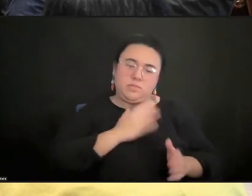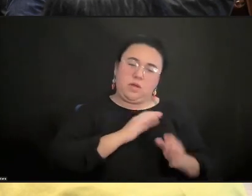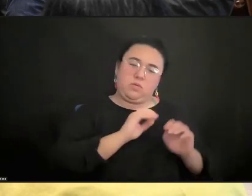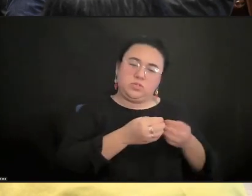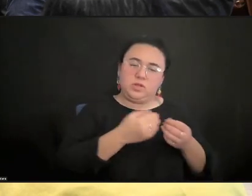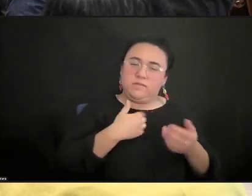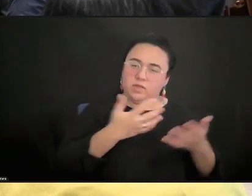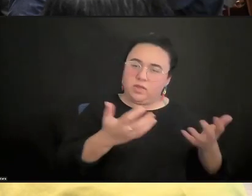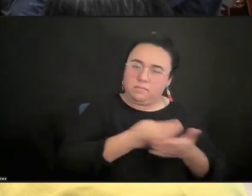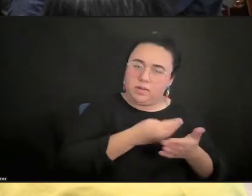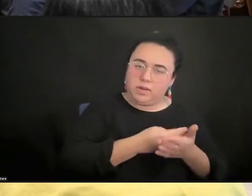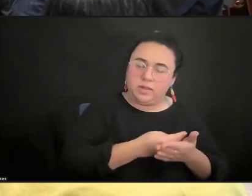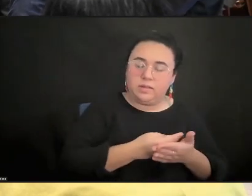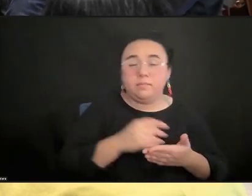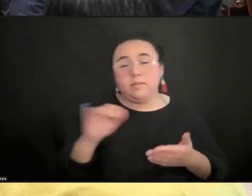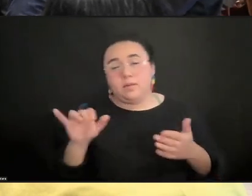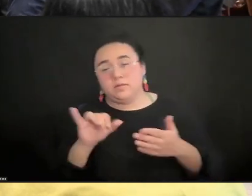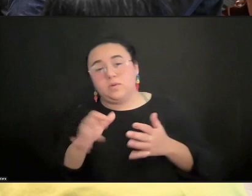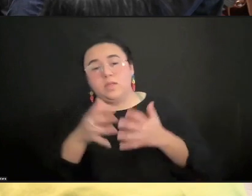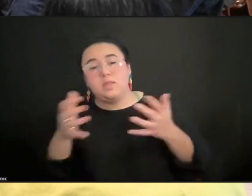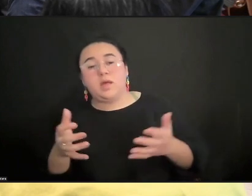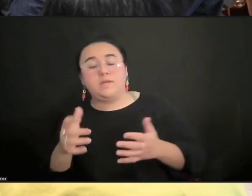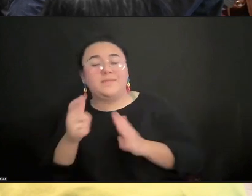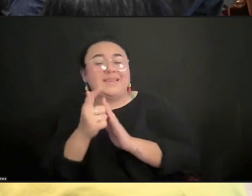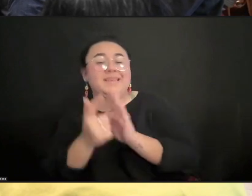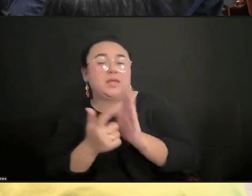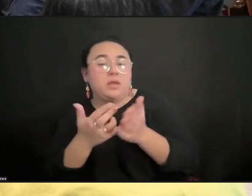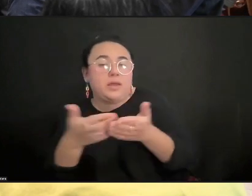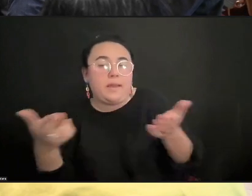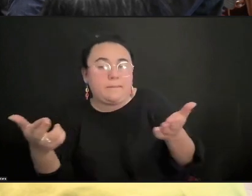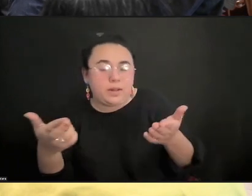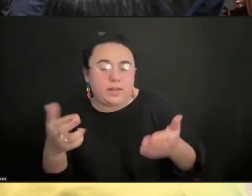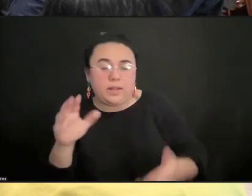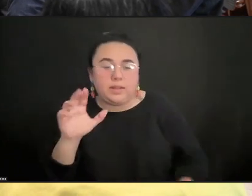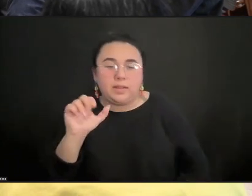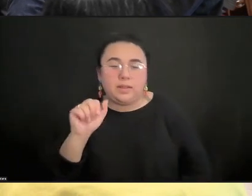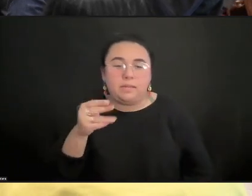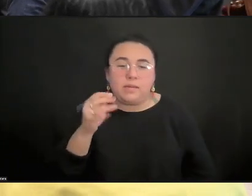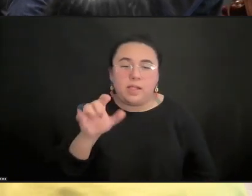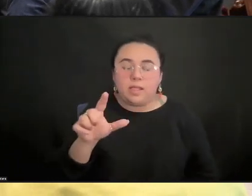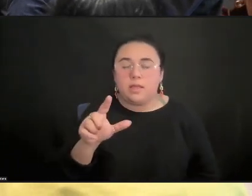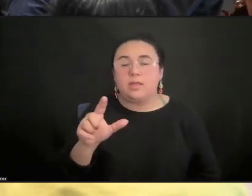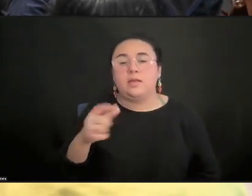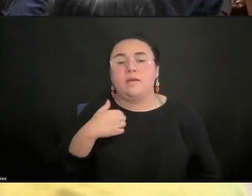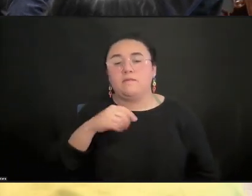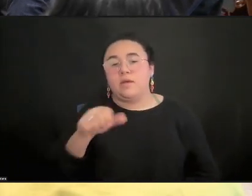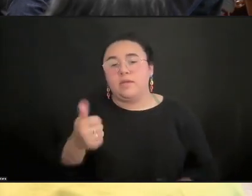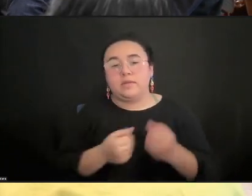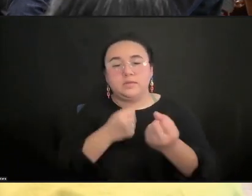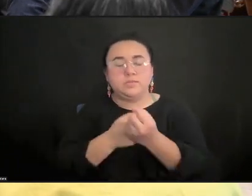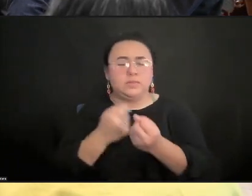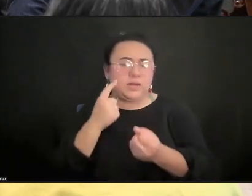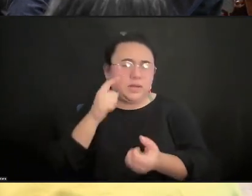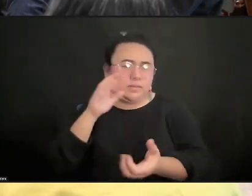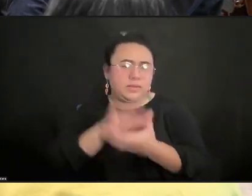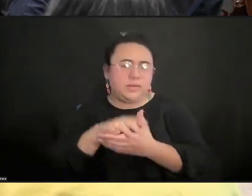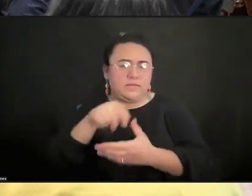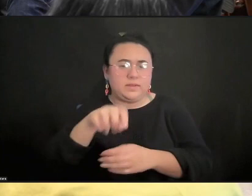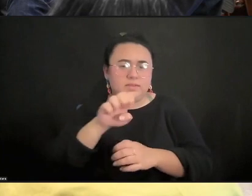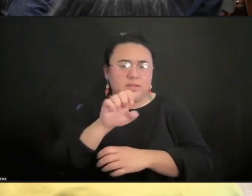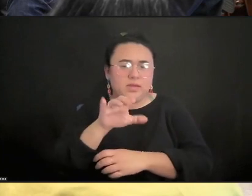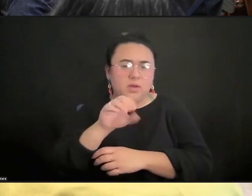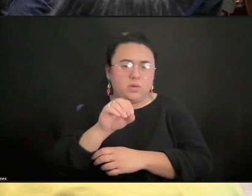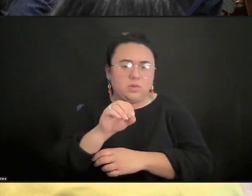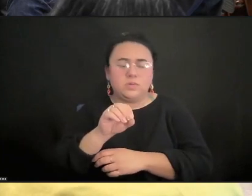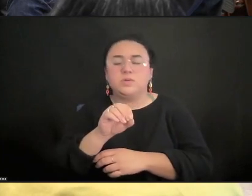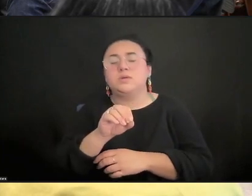also have legal capital. We have a lot of other forms of support. And I really do believe the ecosystem also has a lot more untapped resources